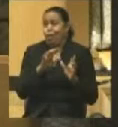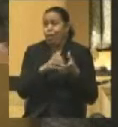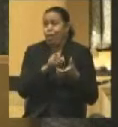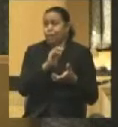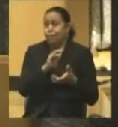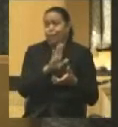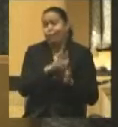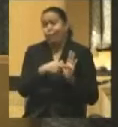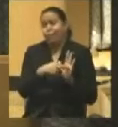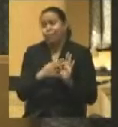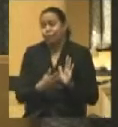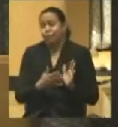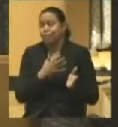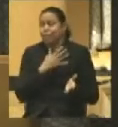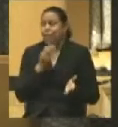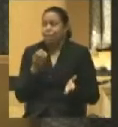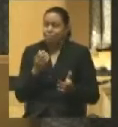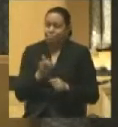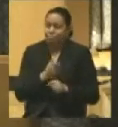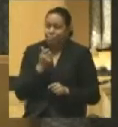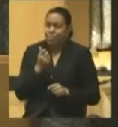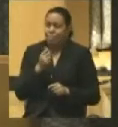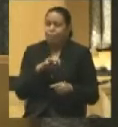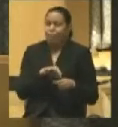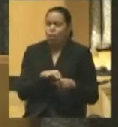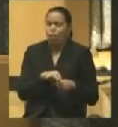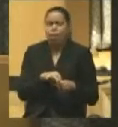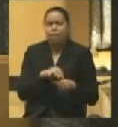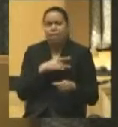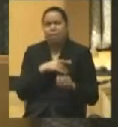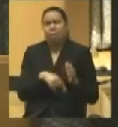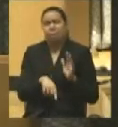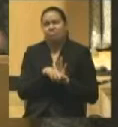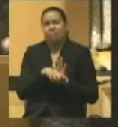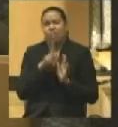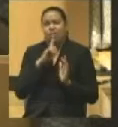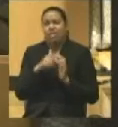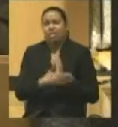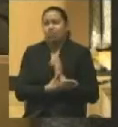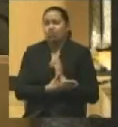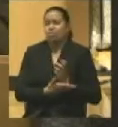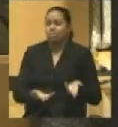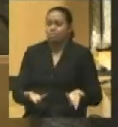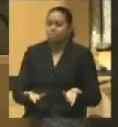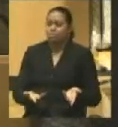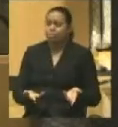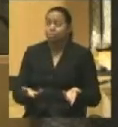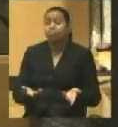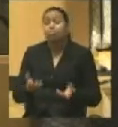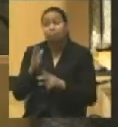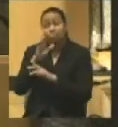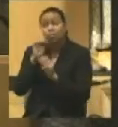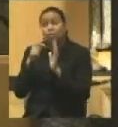their representative man, and had received a vote that is a discredit to this country. The president showed